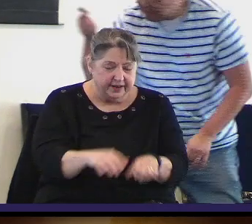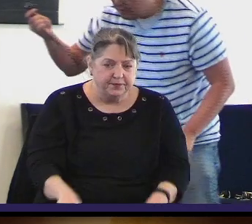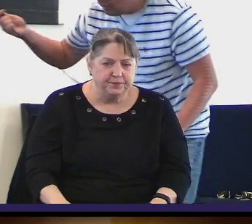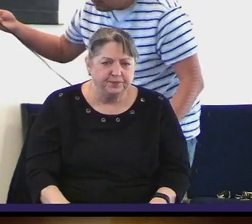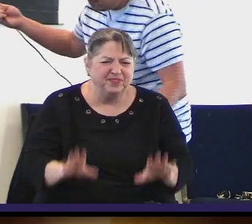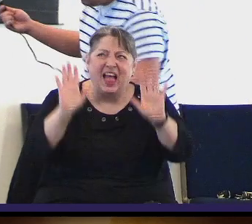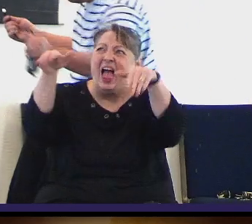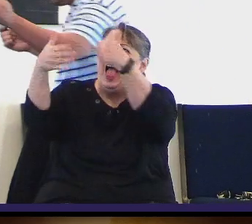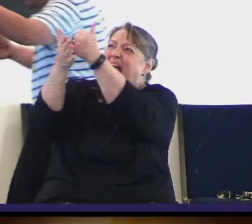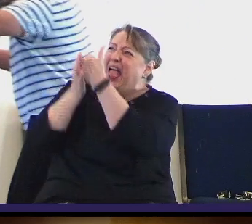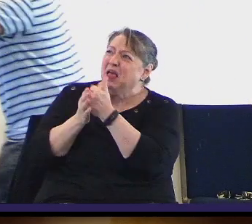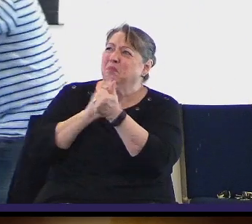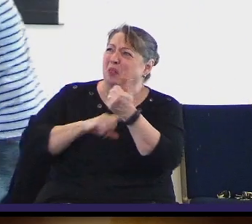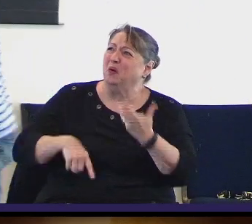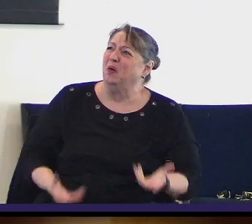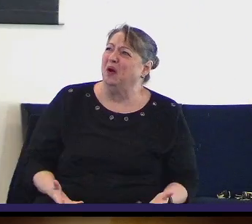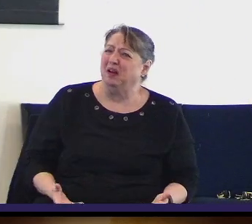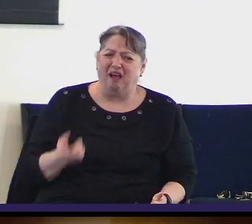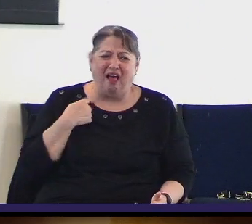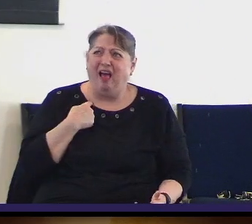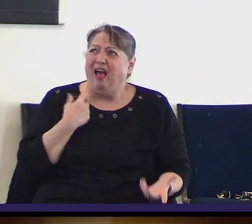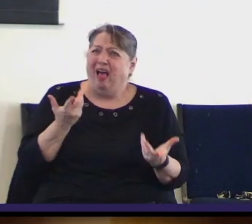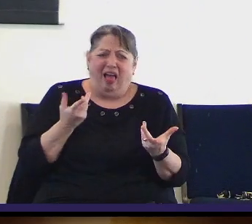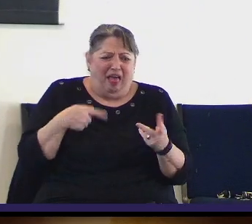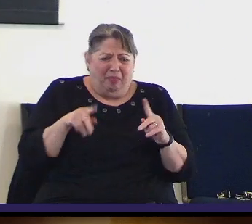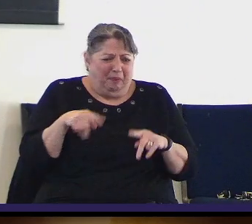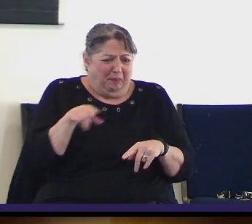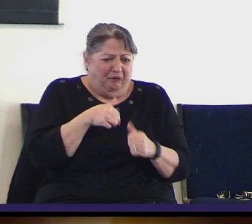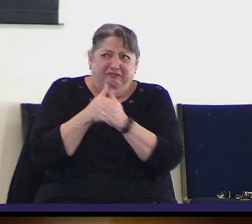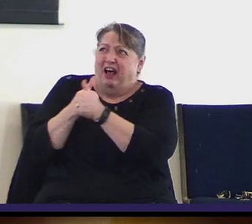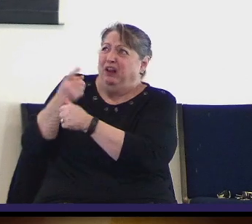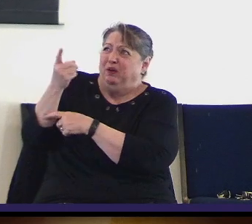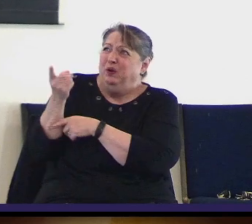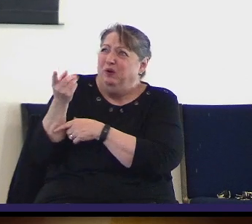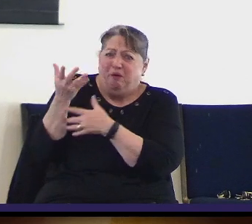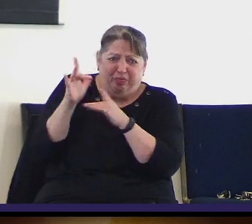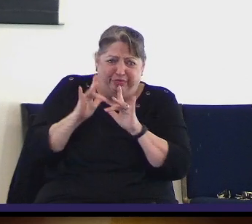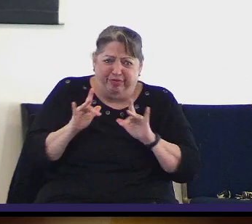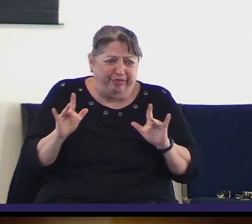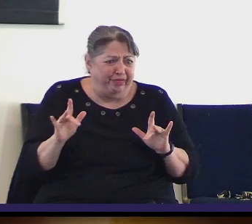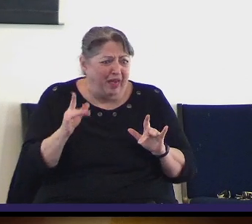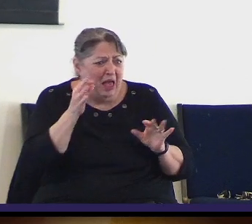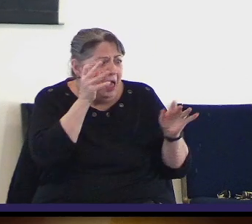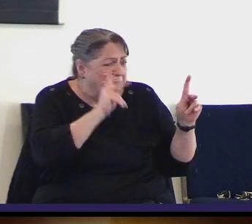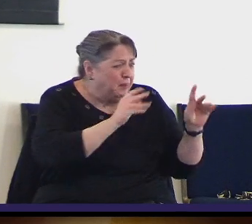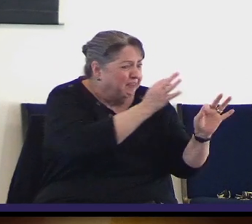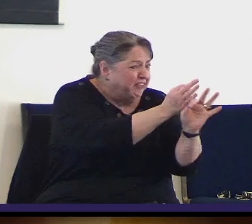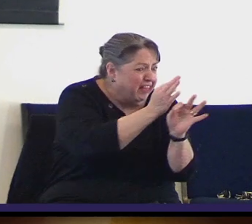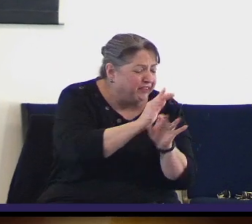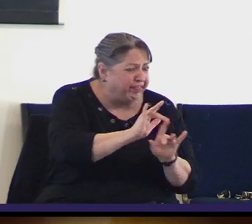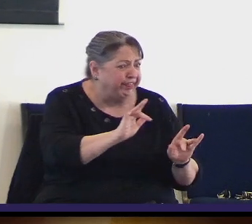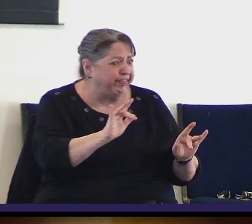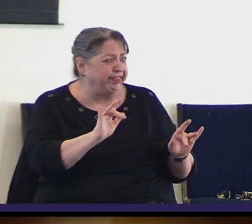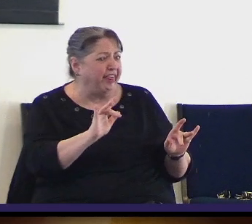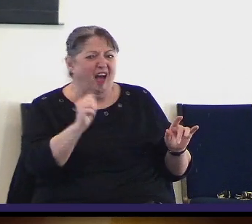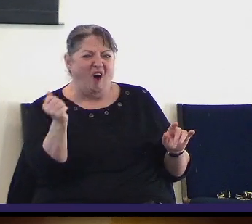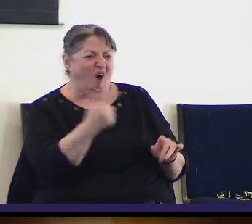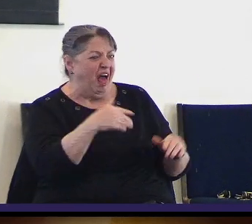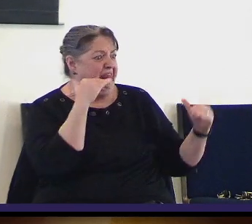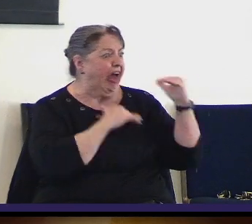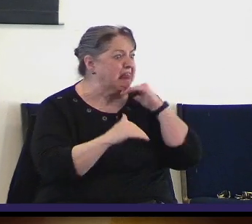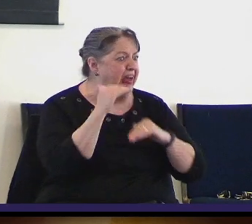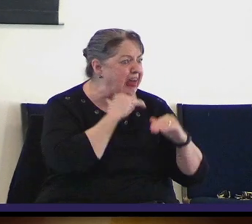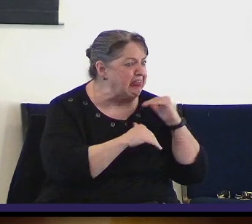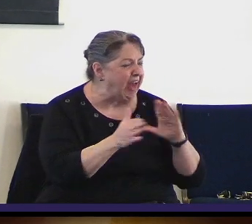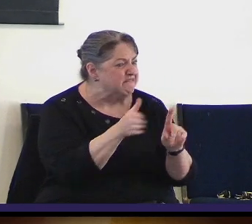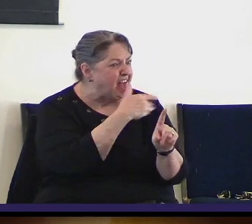Help, Lord, for the godly are no more. The faithful have vanished from among men. Everyone lies to his neighbor. Their flattering lips